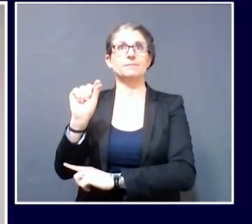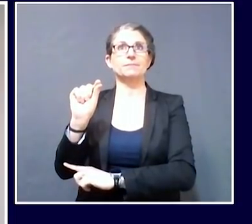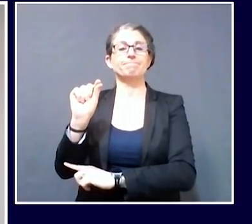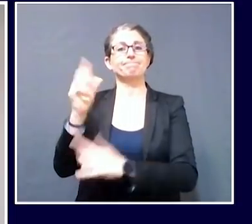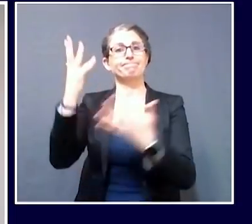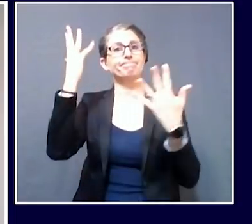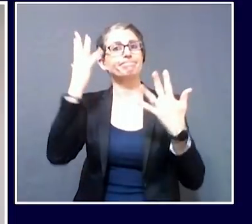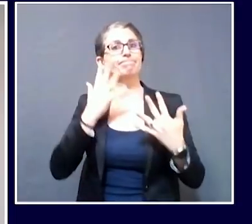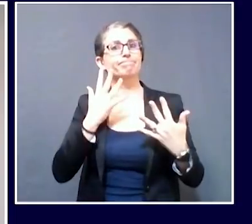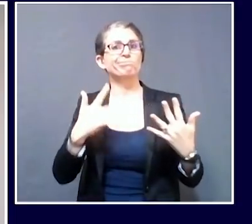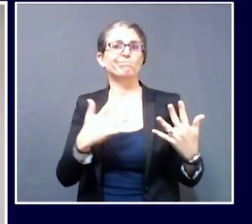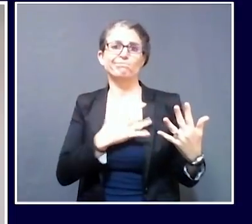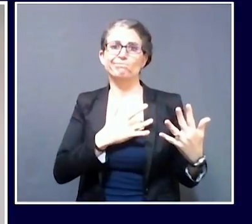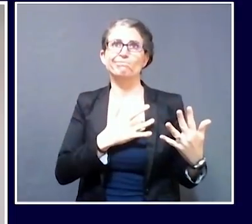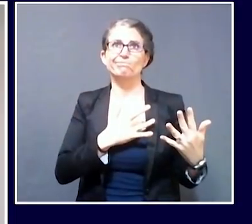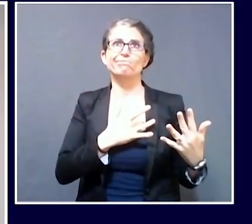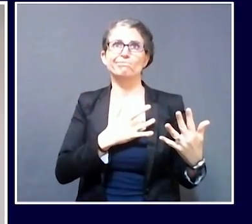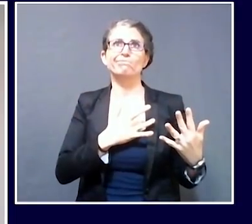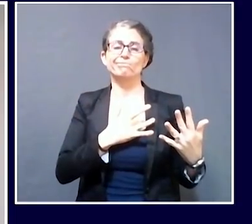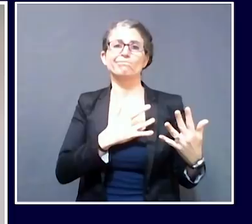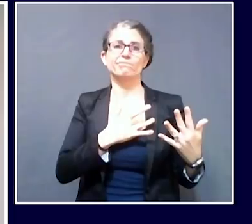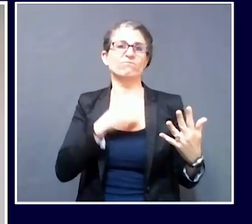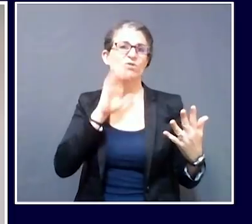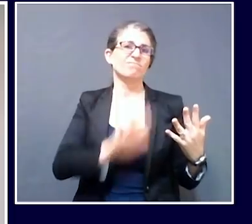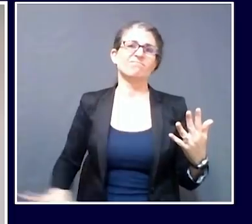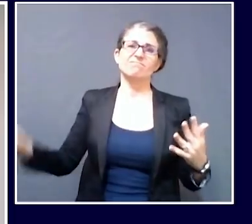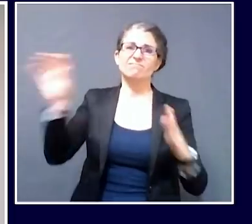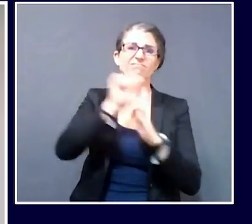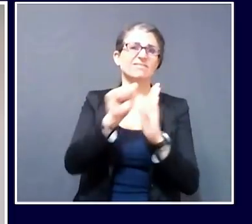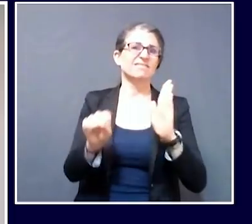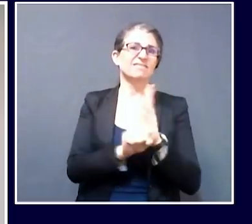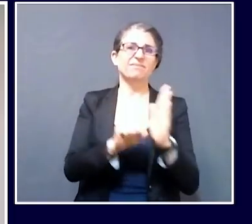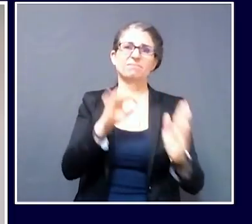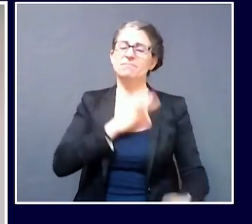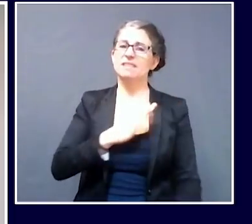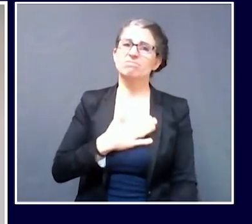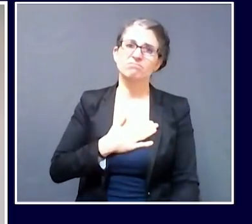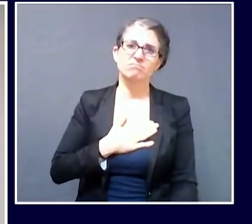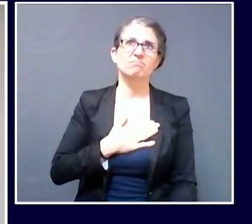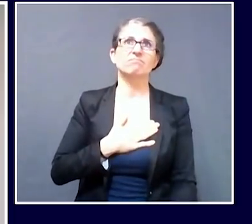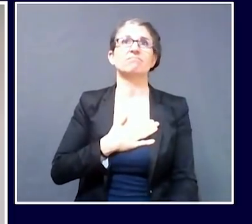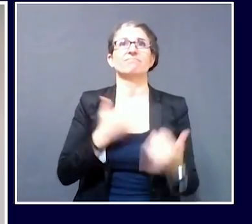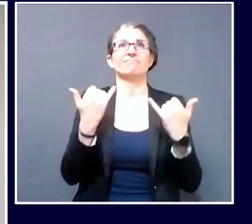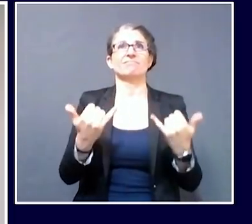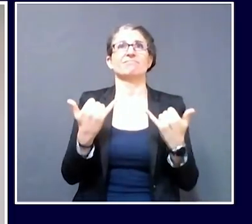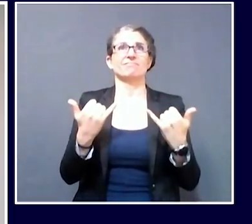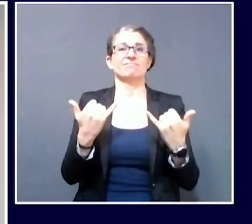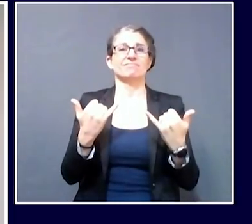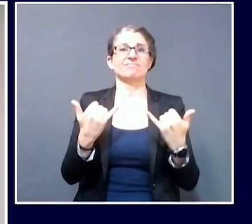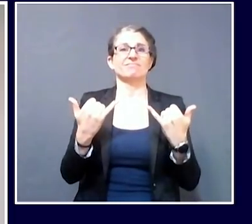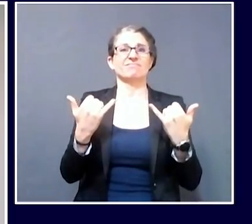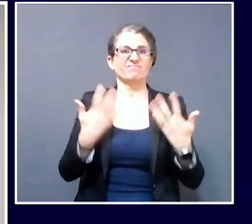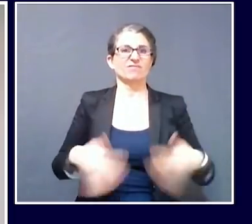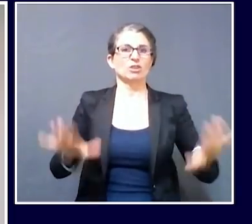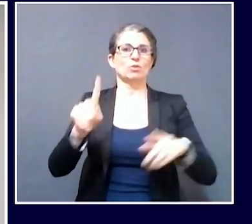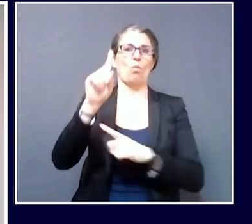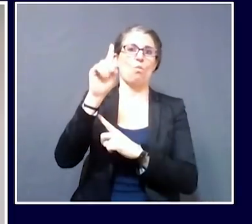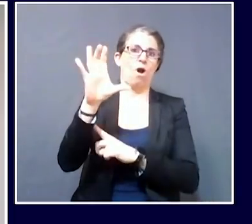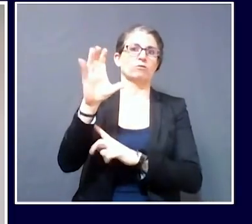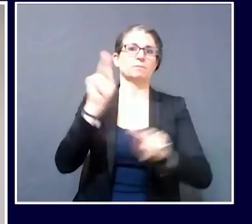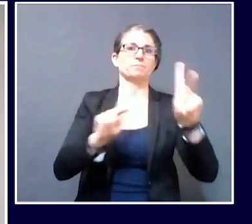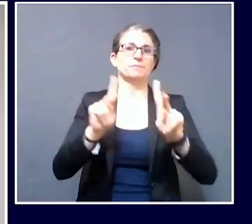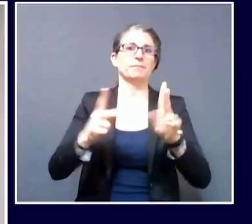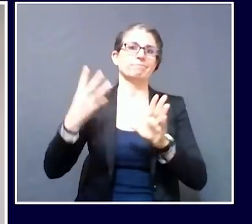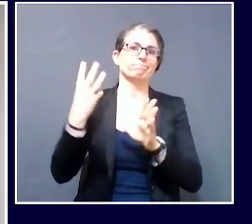note for the entire state of Maine. Today, we mark the passing of the 100th individual with